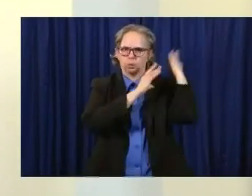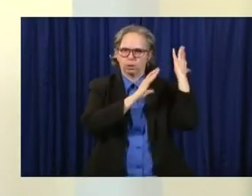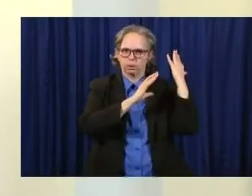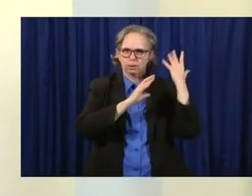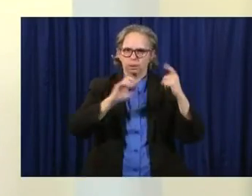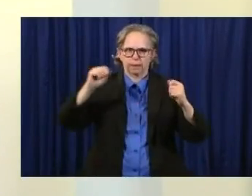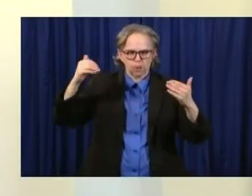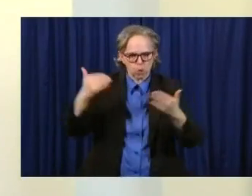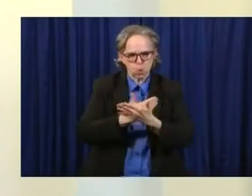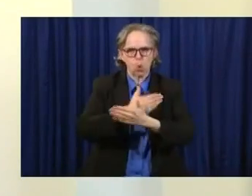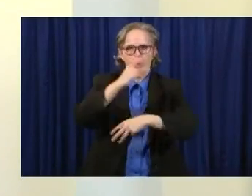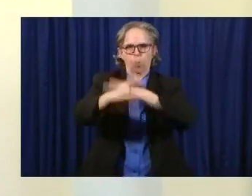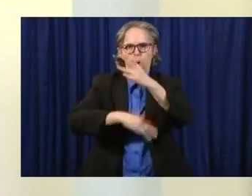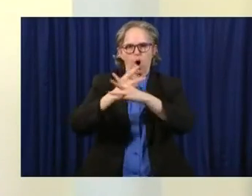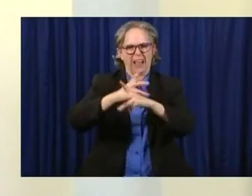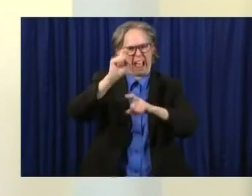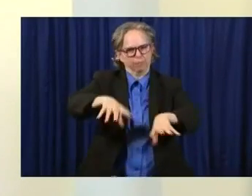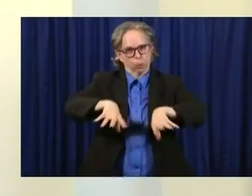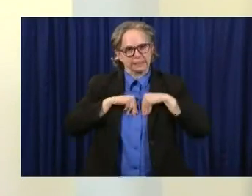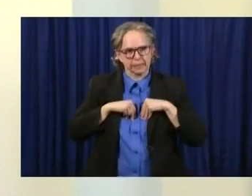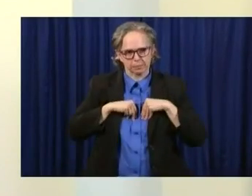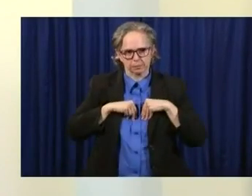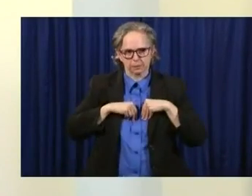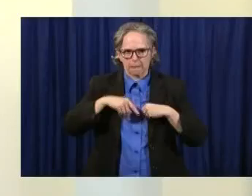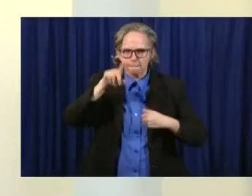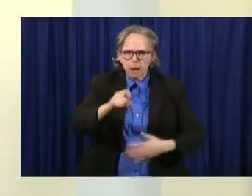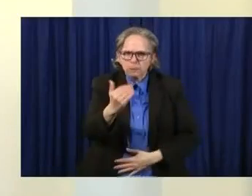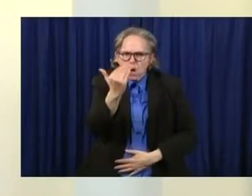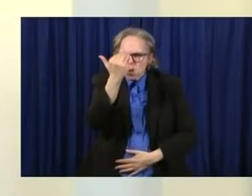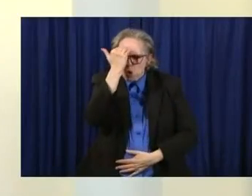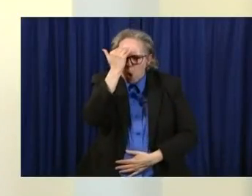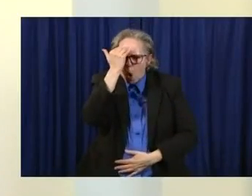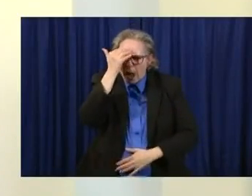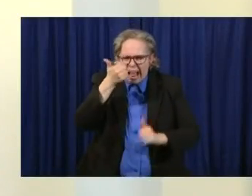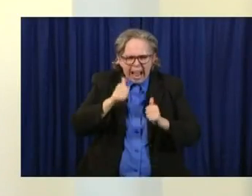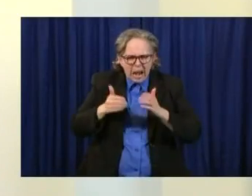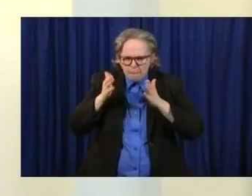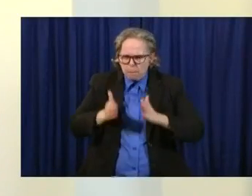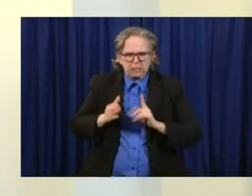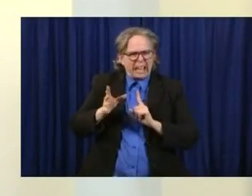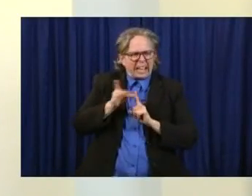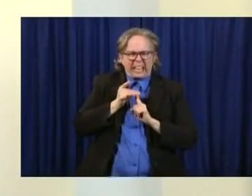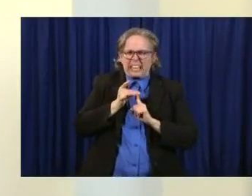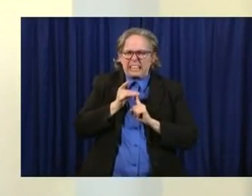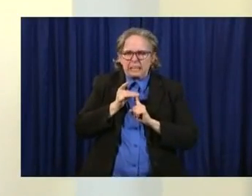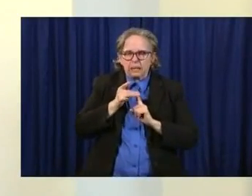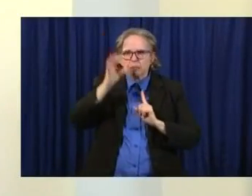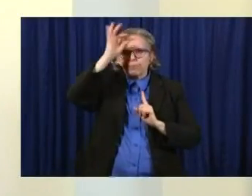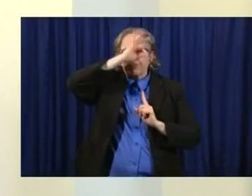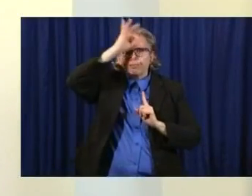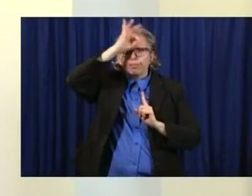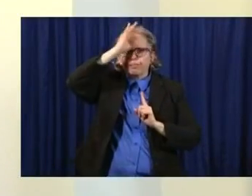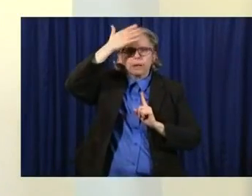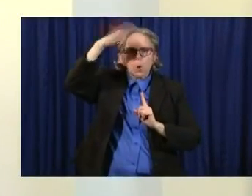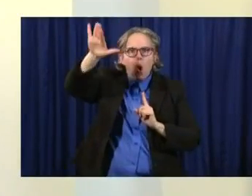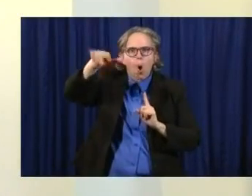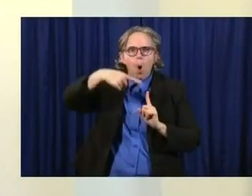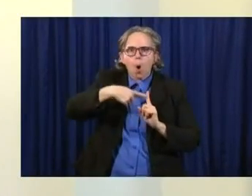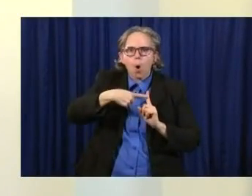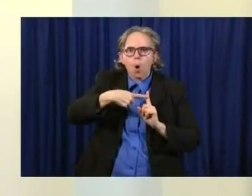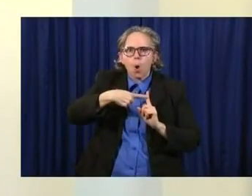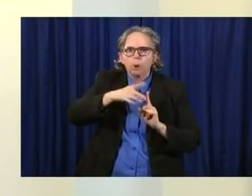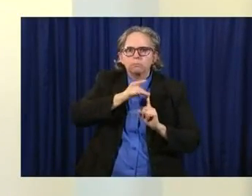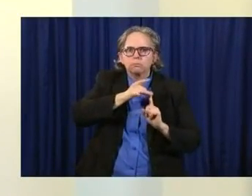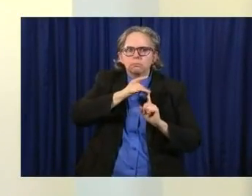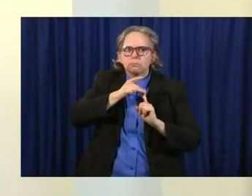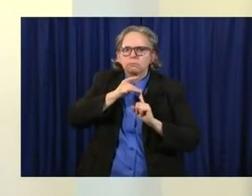that any one of us could be carrying it not knowing it. And every decision we make individually and every way we do our new work